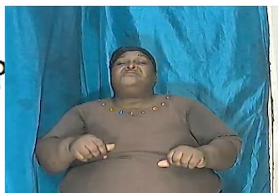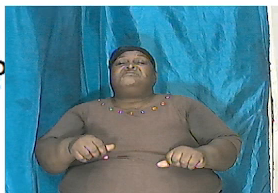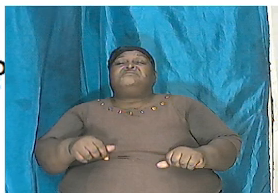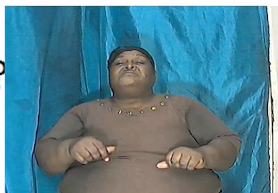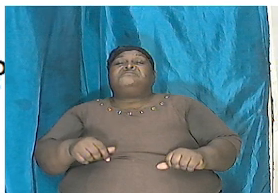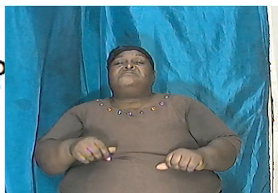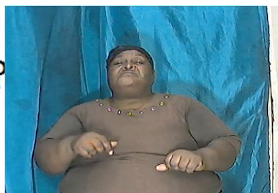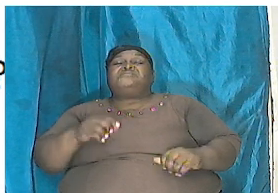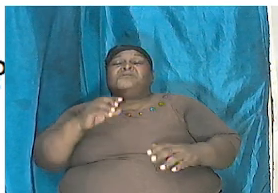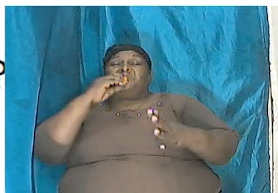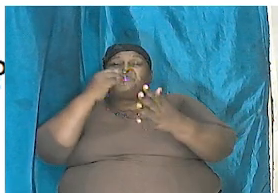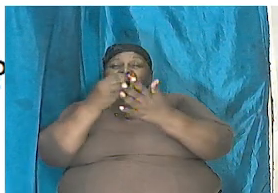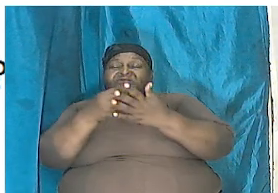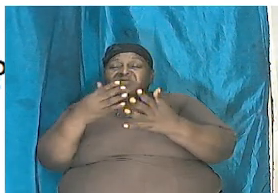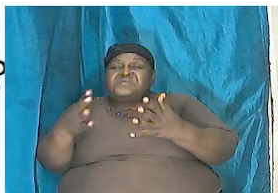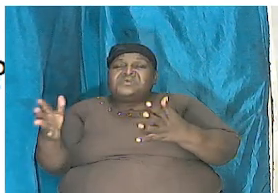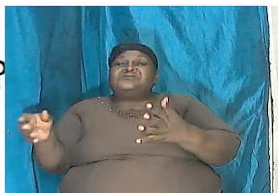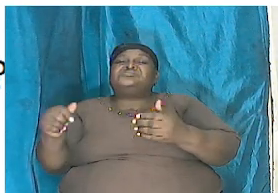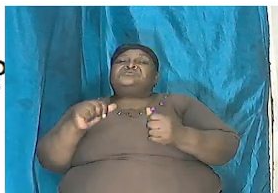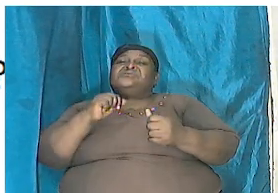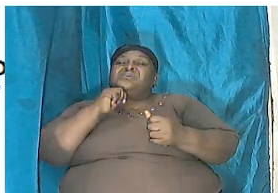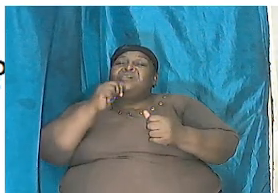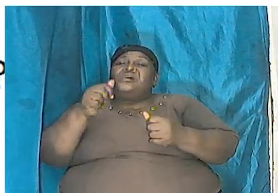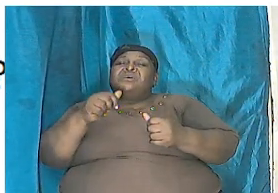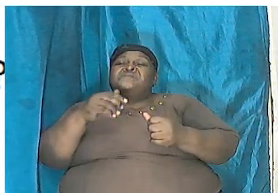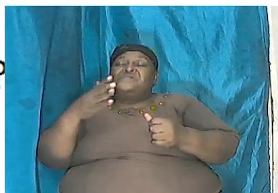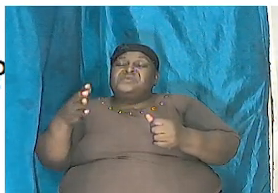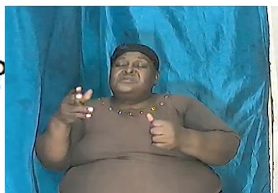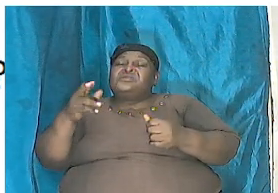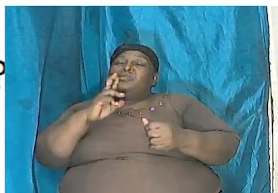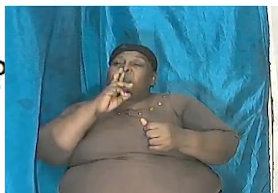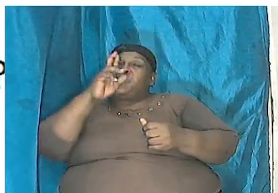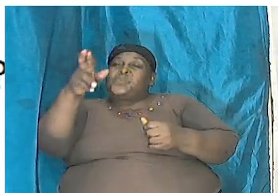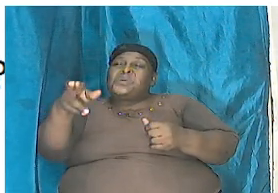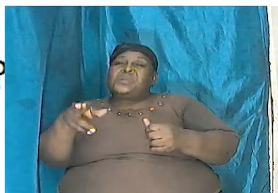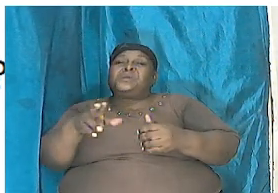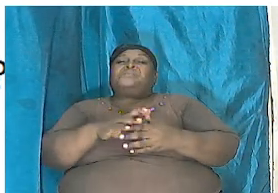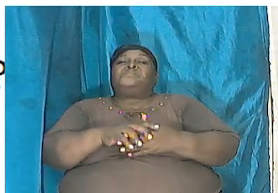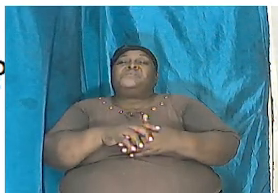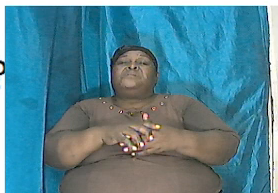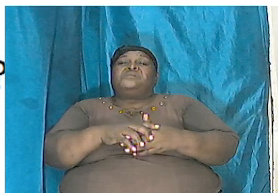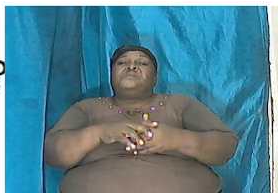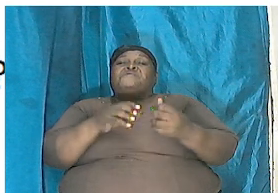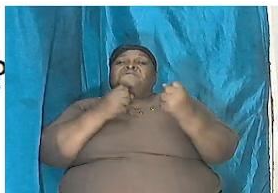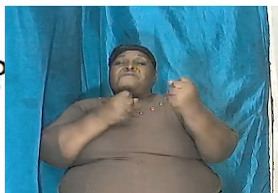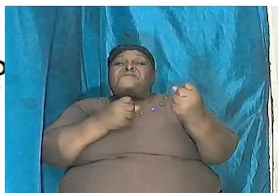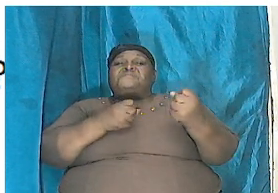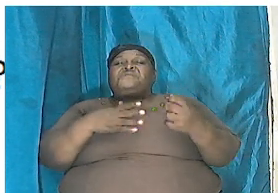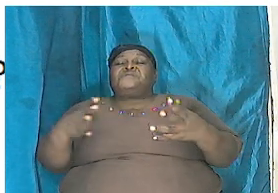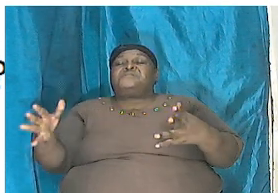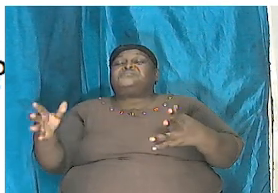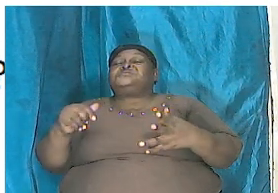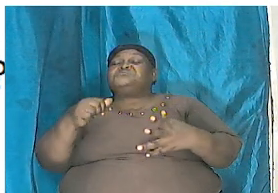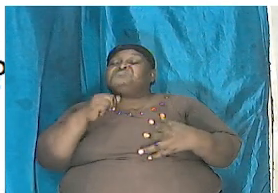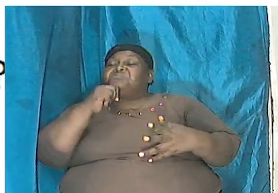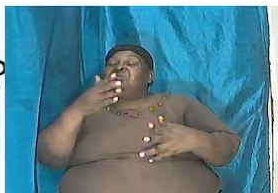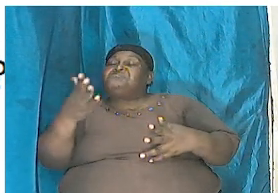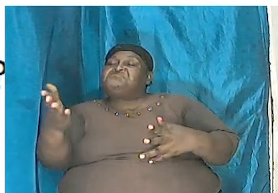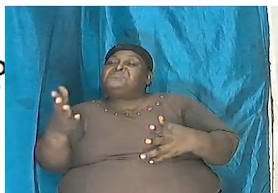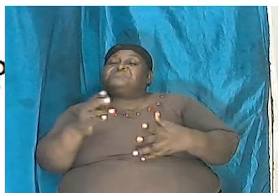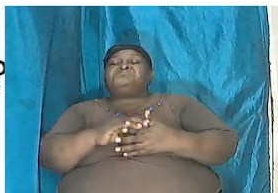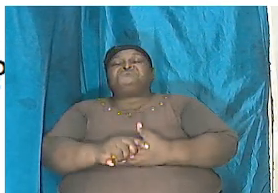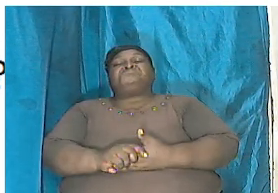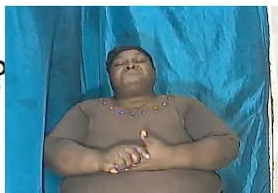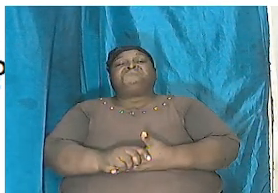things these are things that are real these are tangible things they are not and so I